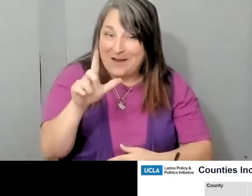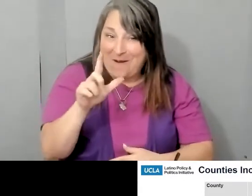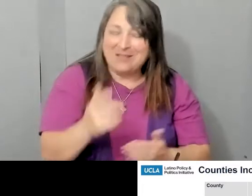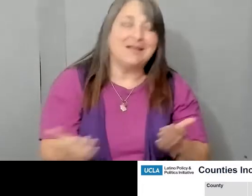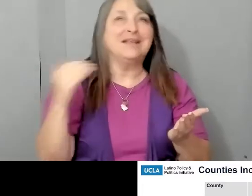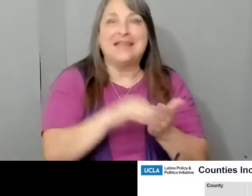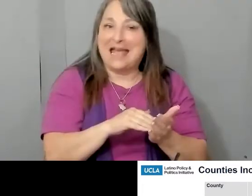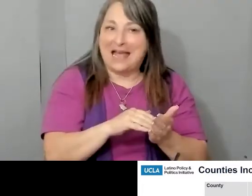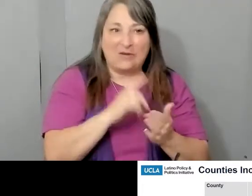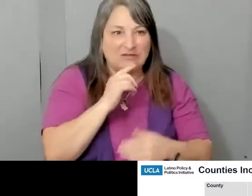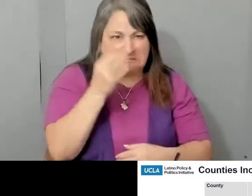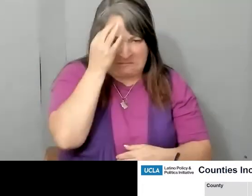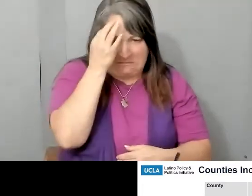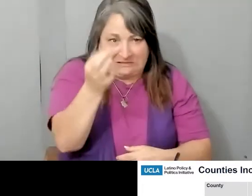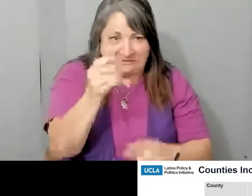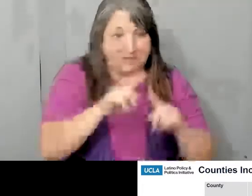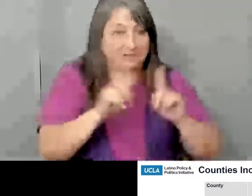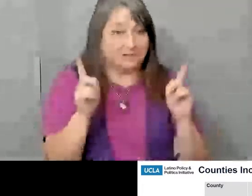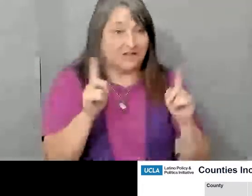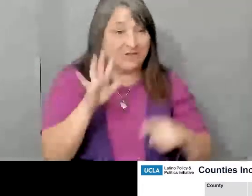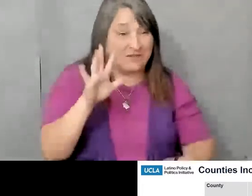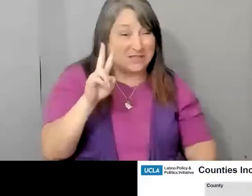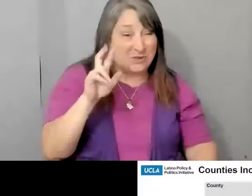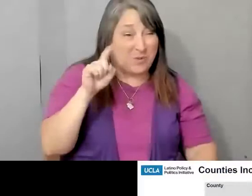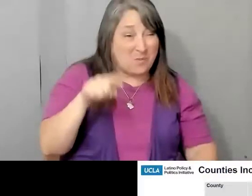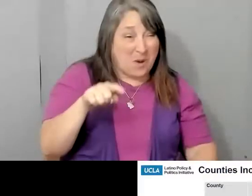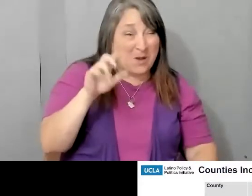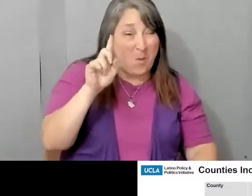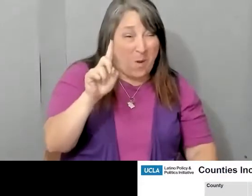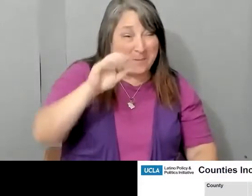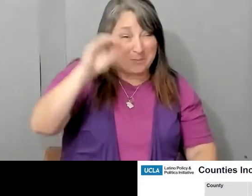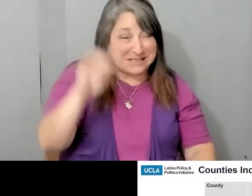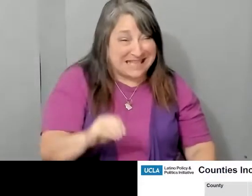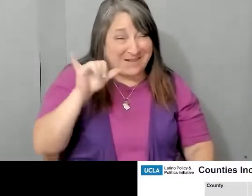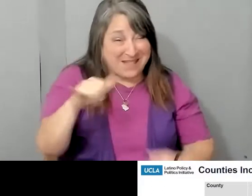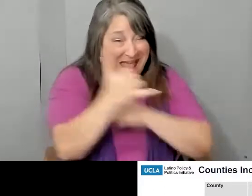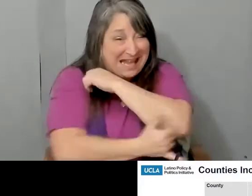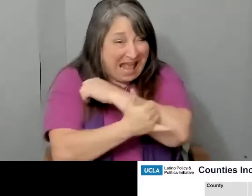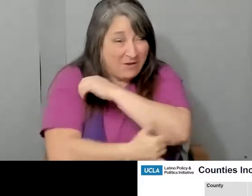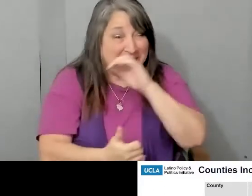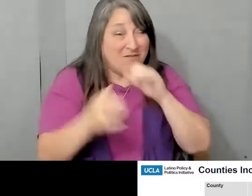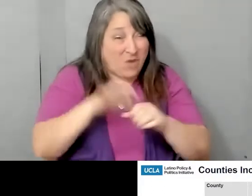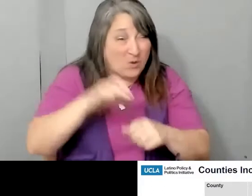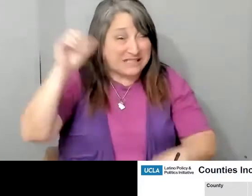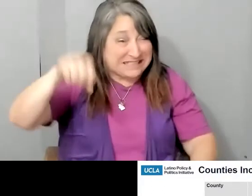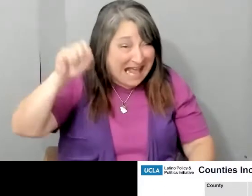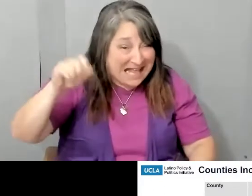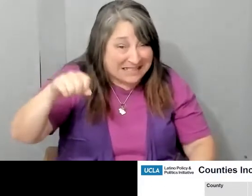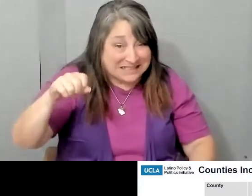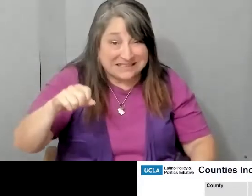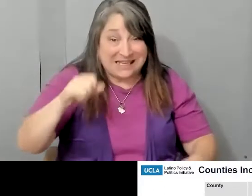slim outcome. 52.1% of that county voted yes. It would have been a lot higher if Latinos didn't turn out.